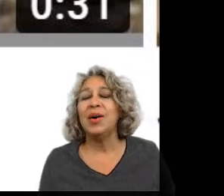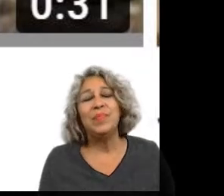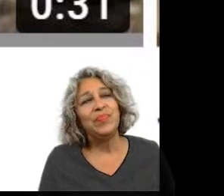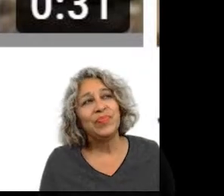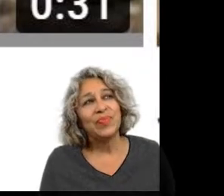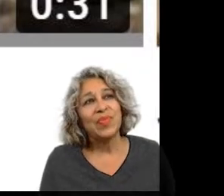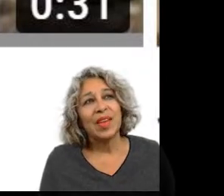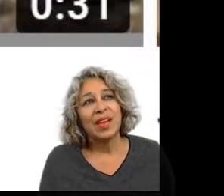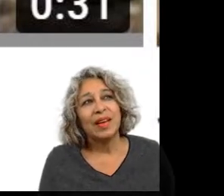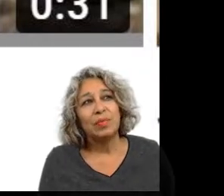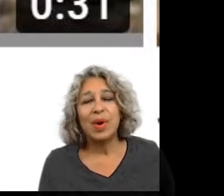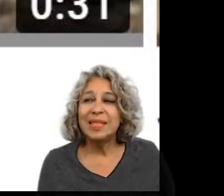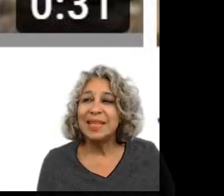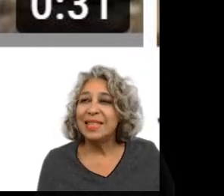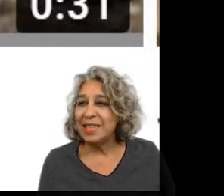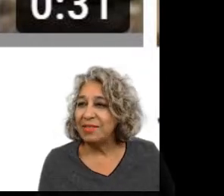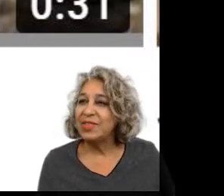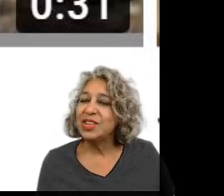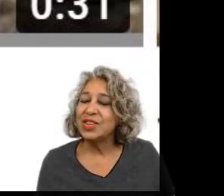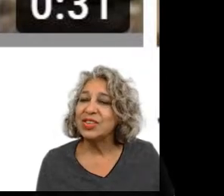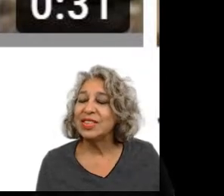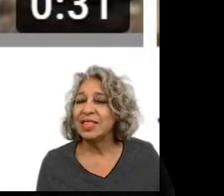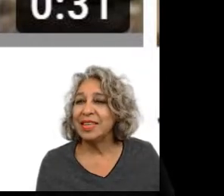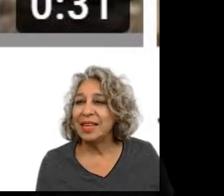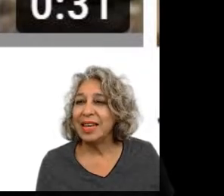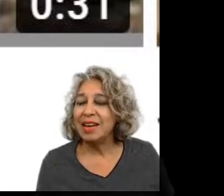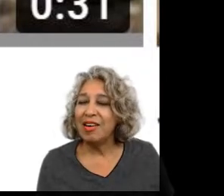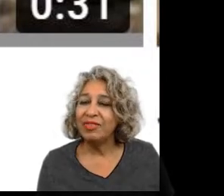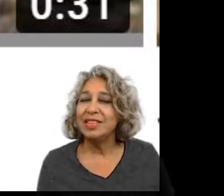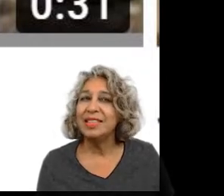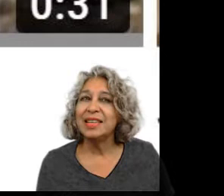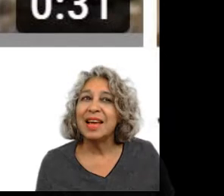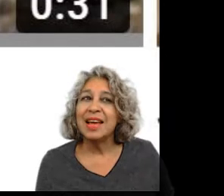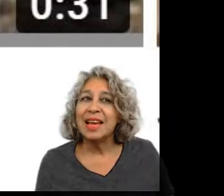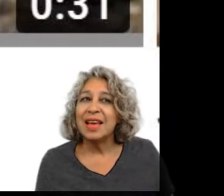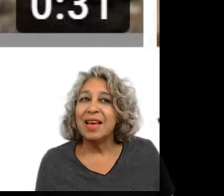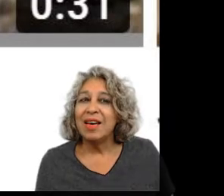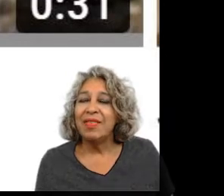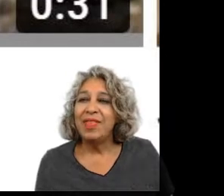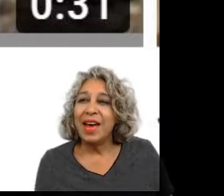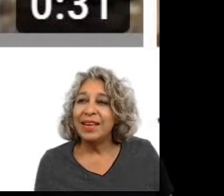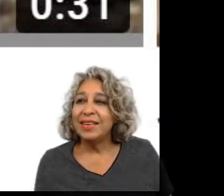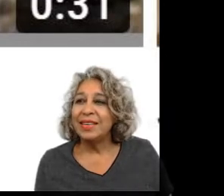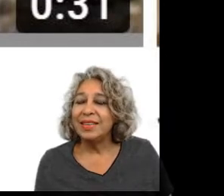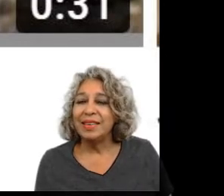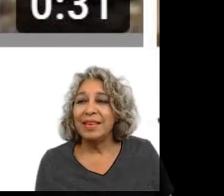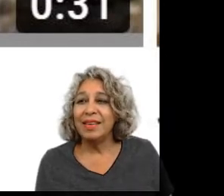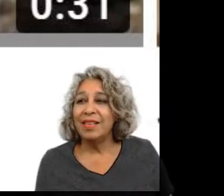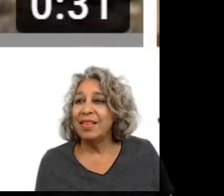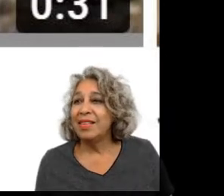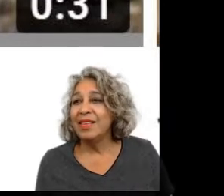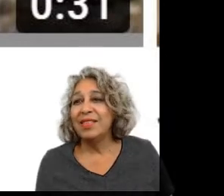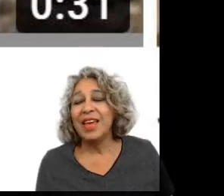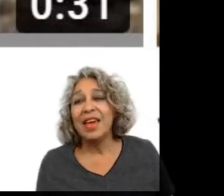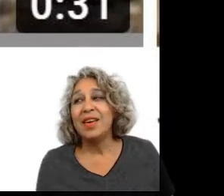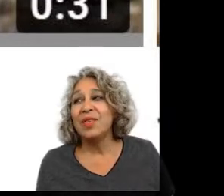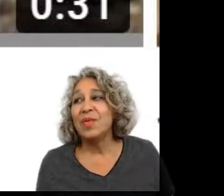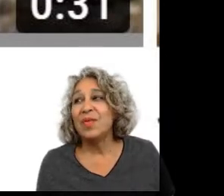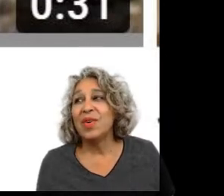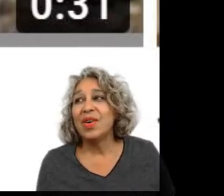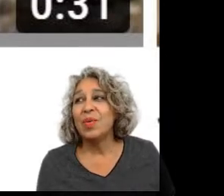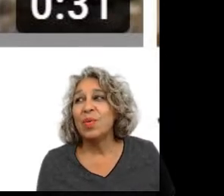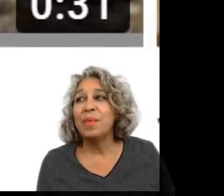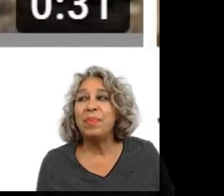presidents and officials in in office that they